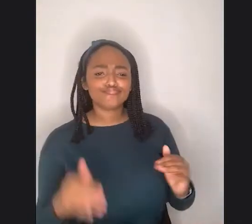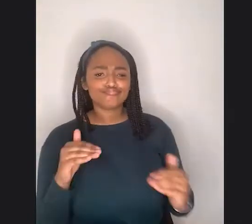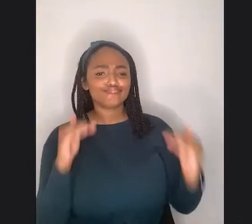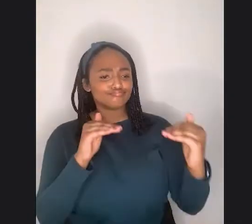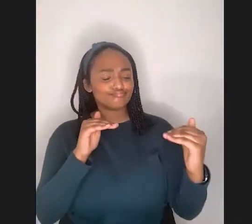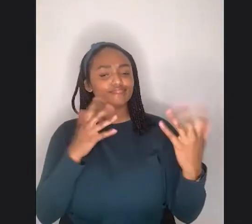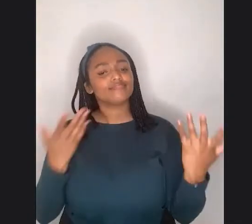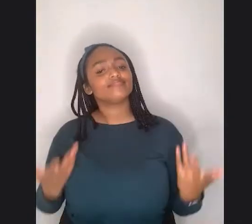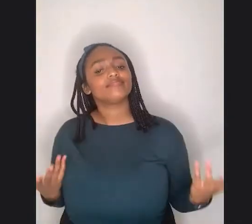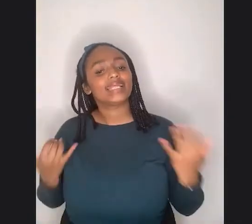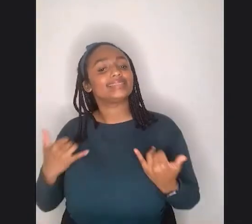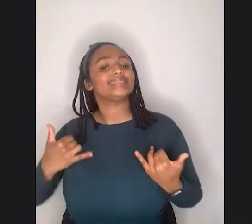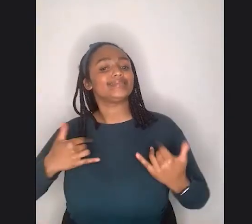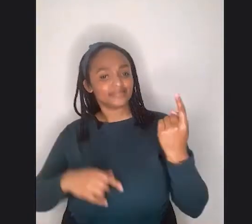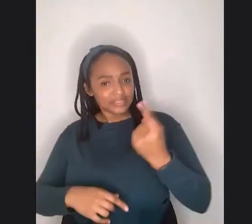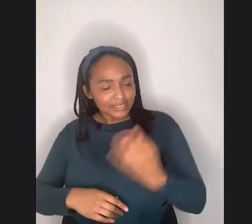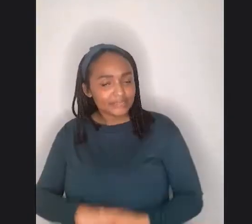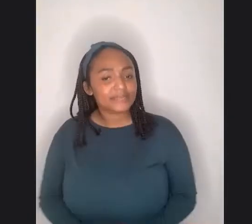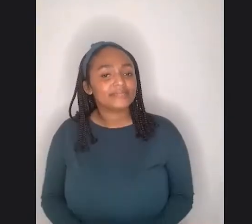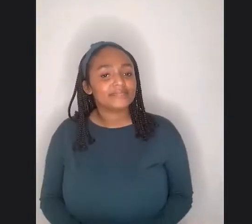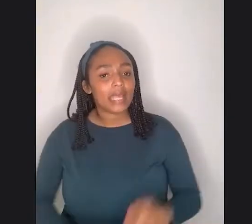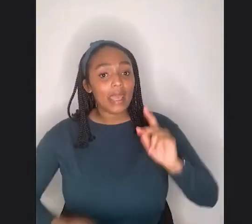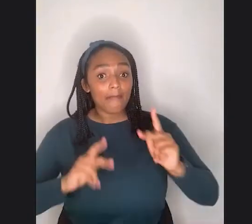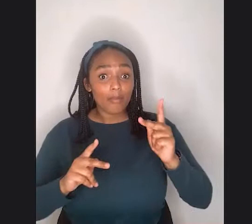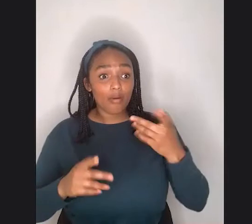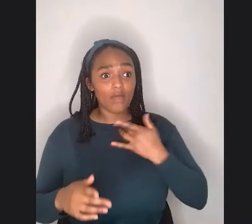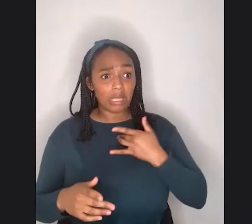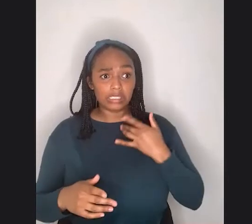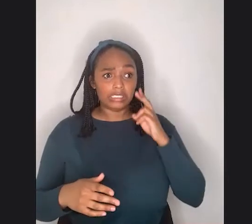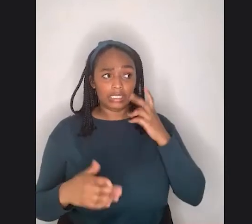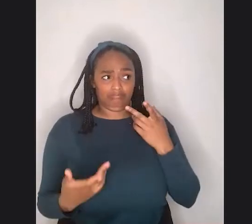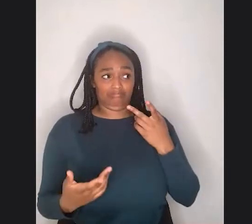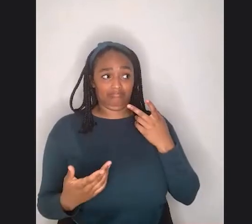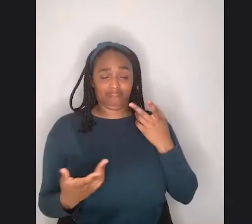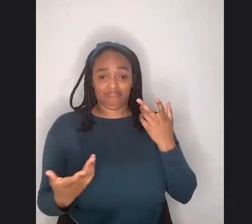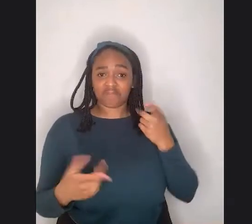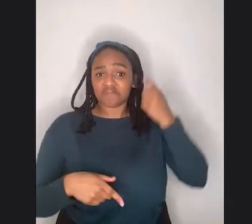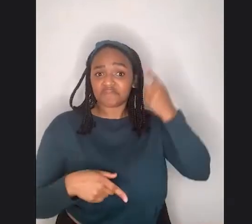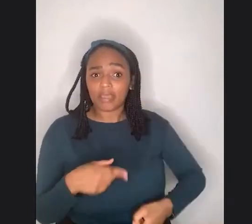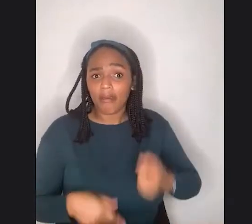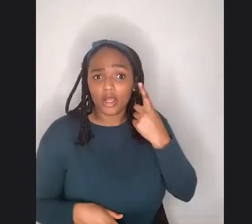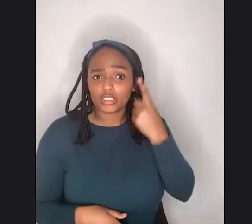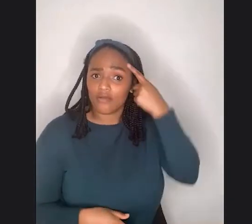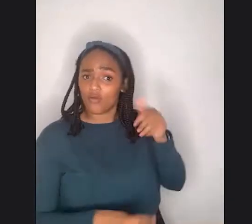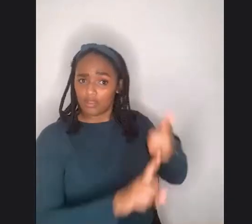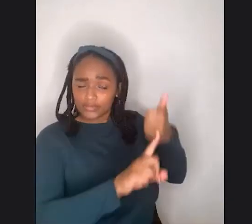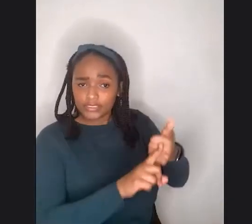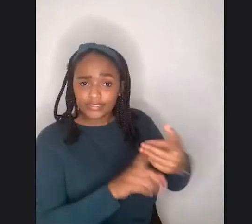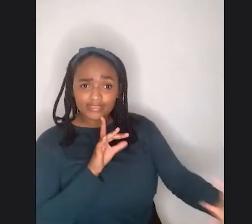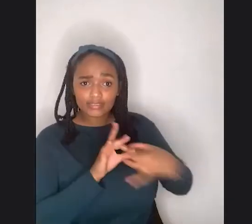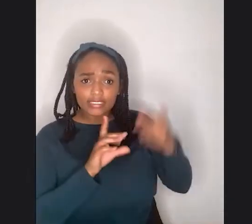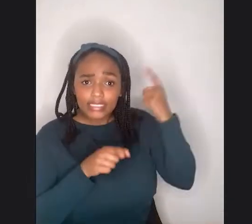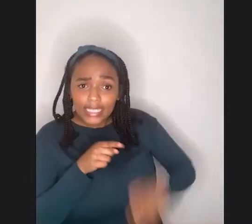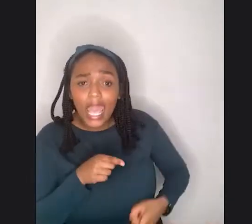I guess people cannot foresee themselves doing. And so they therefore see it as an act of bravery. Okay.